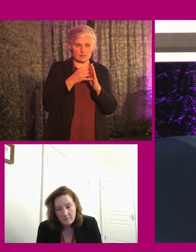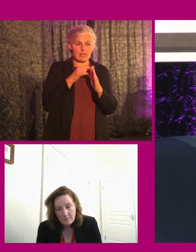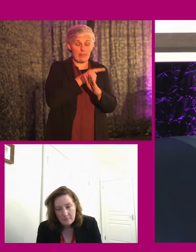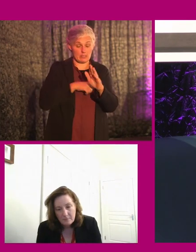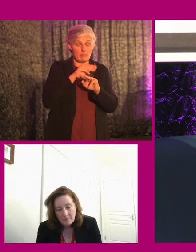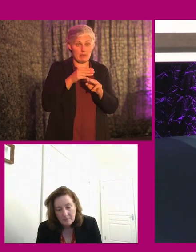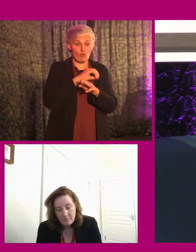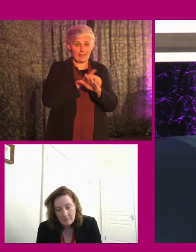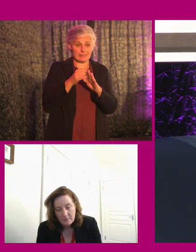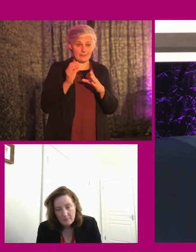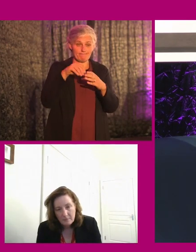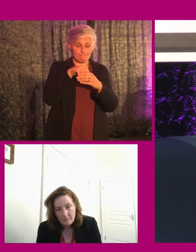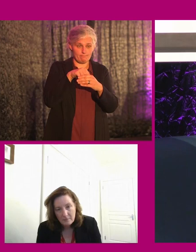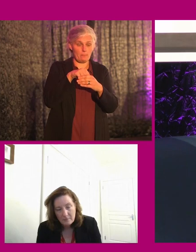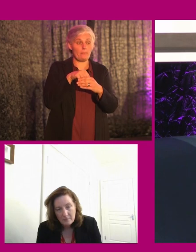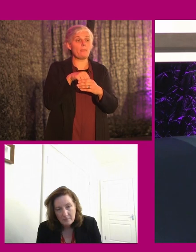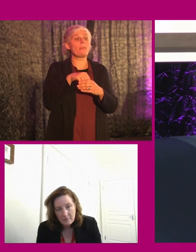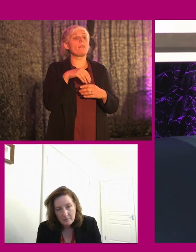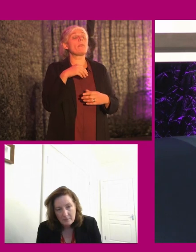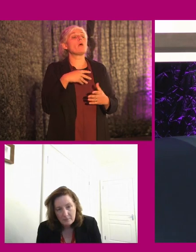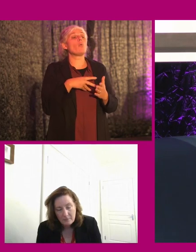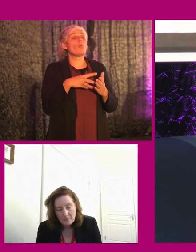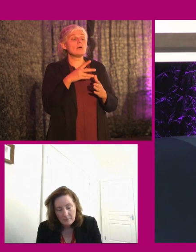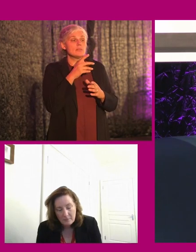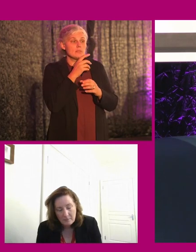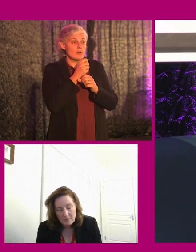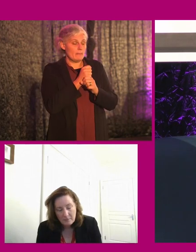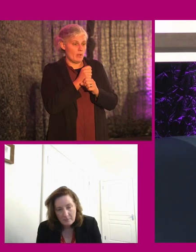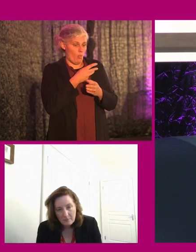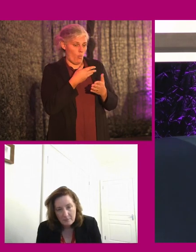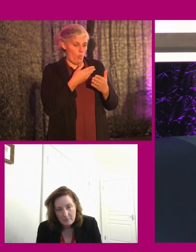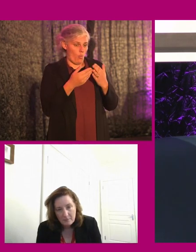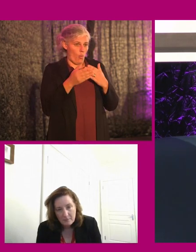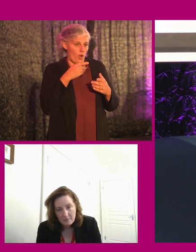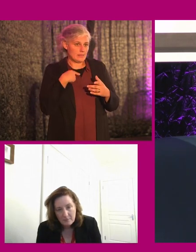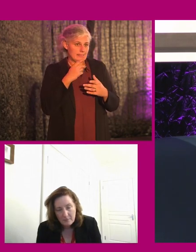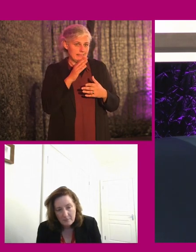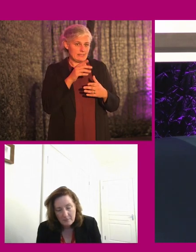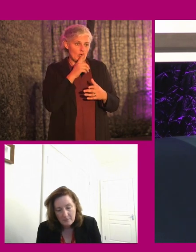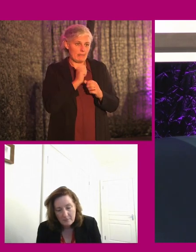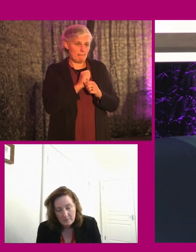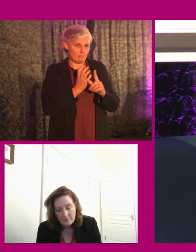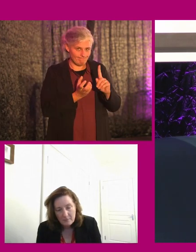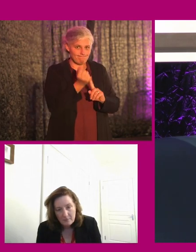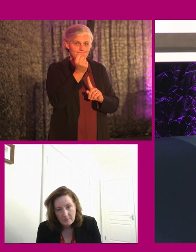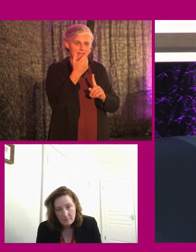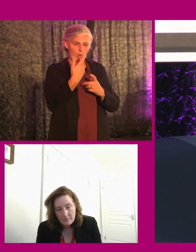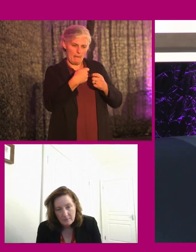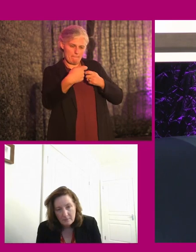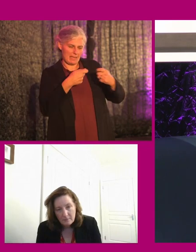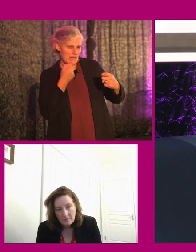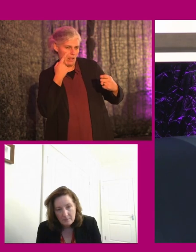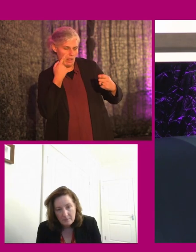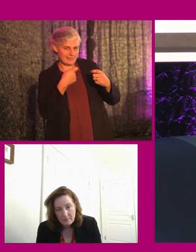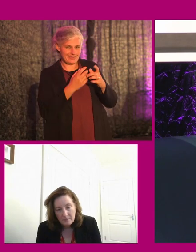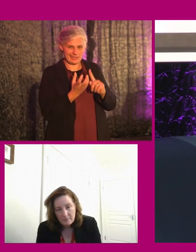organisations. In terms of what would we view to be a success, ultimately, to